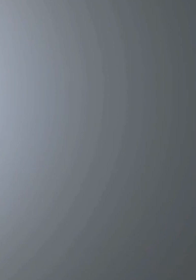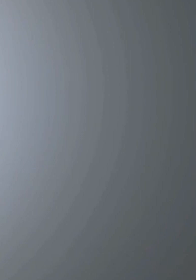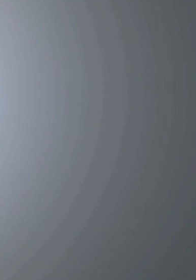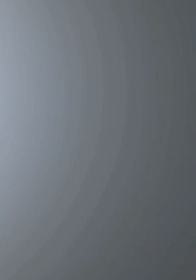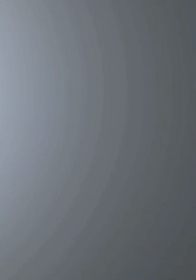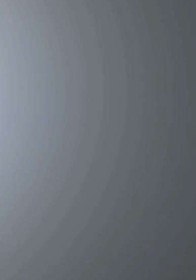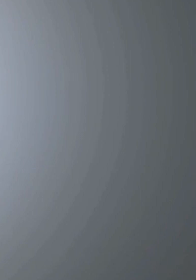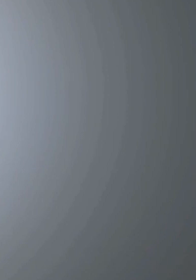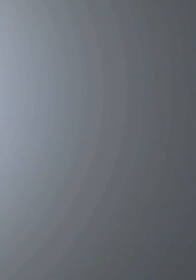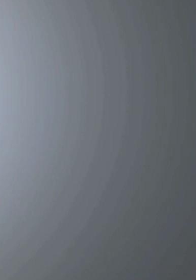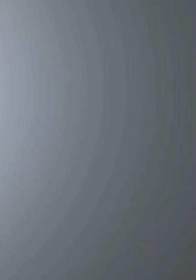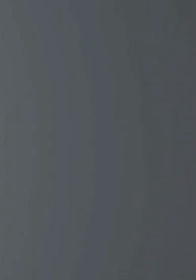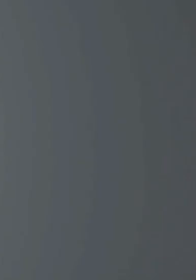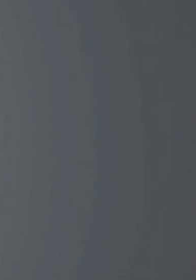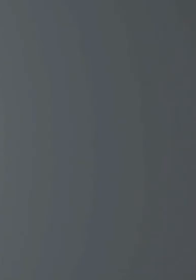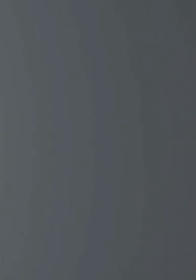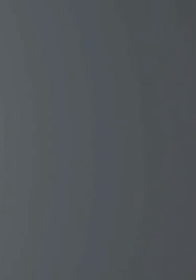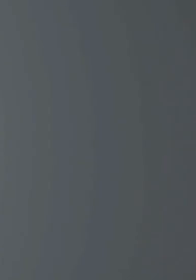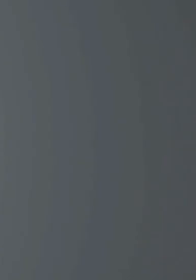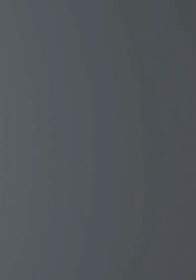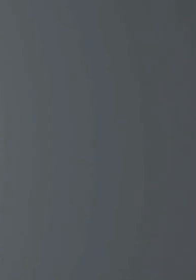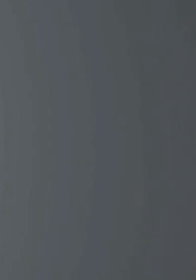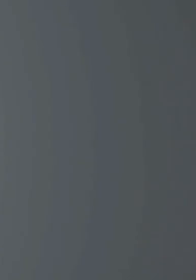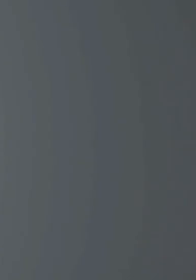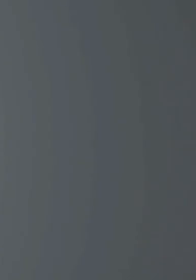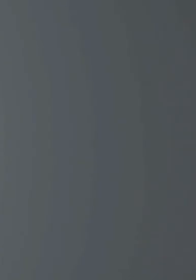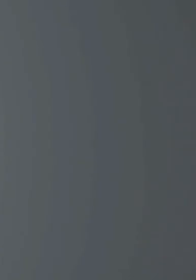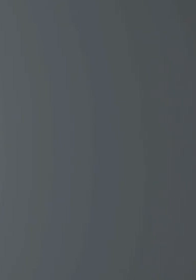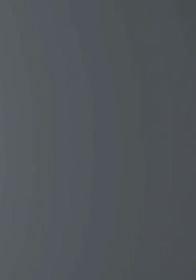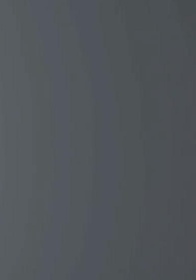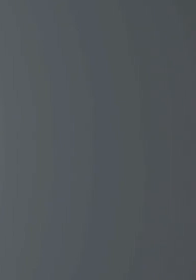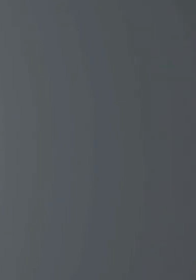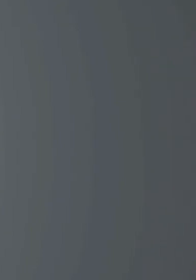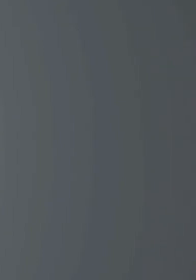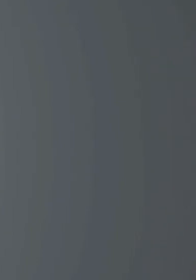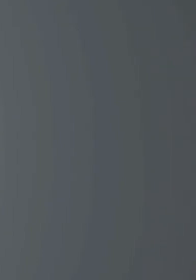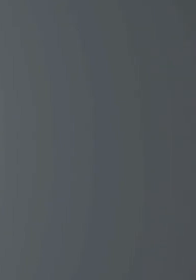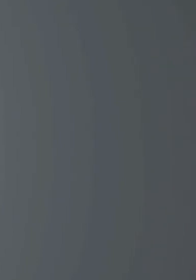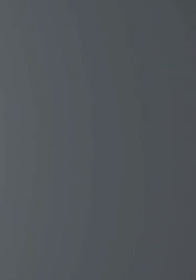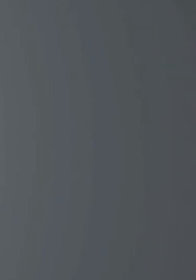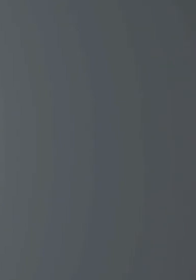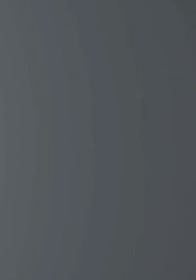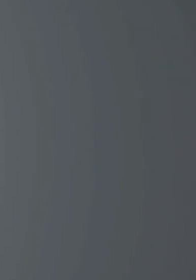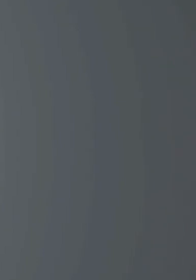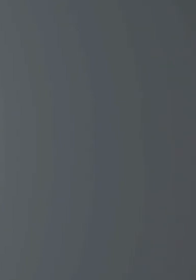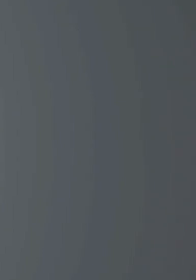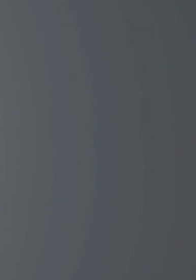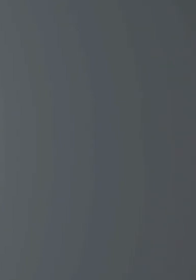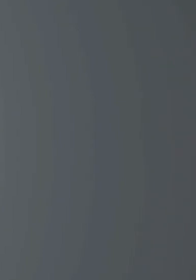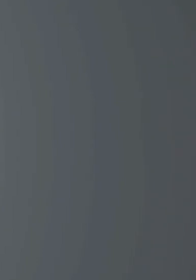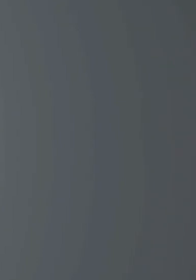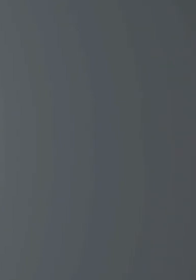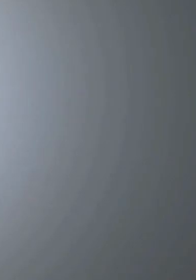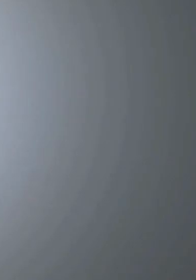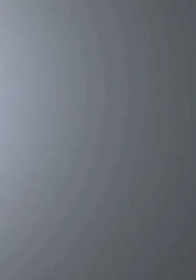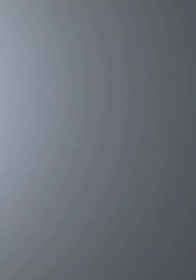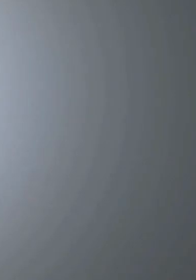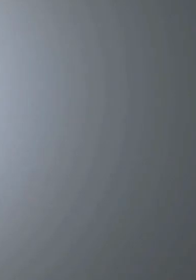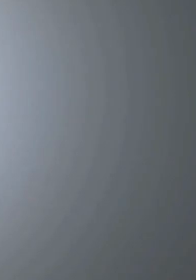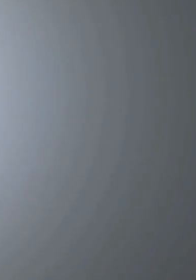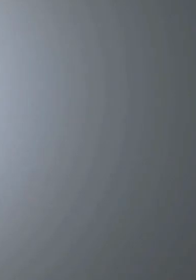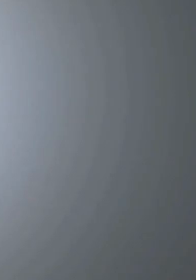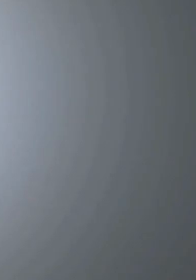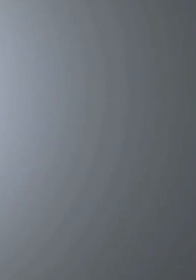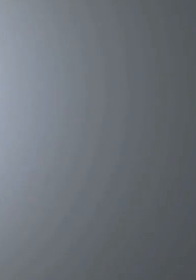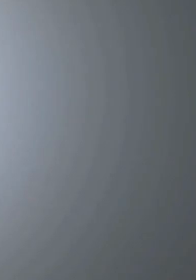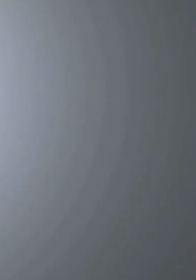data made into big data that's processed in a way that could either be used to assist in decision making or to make the decisions themselves. I think one of the